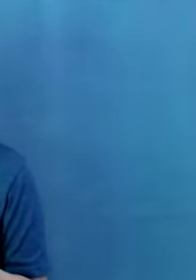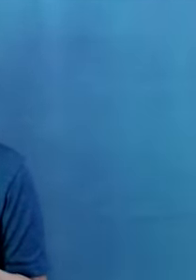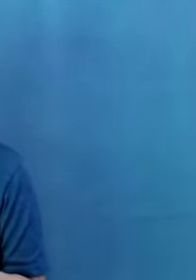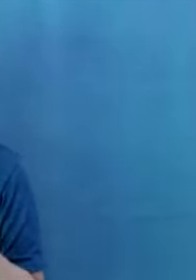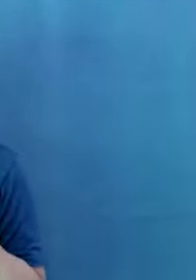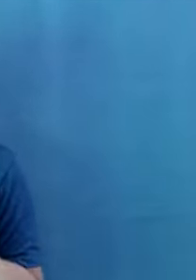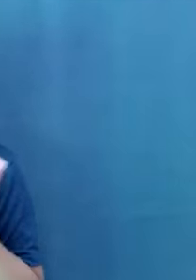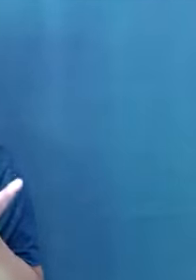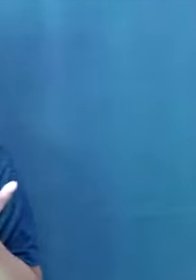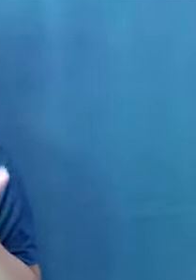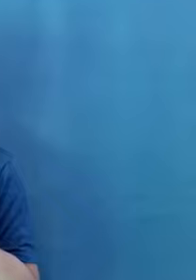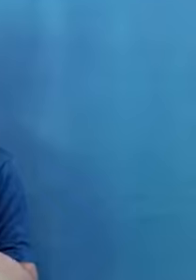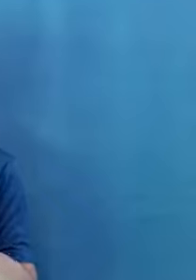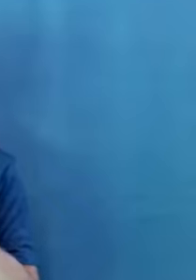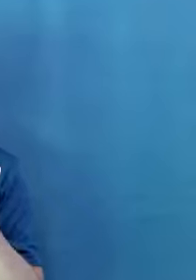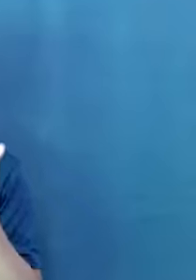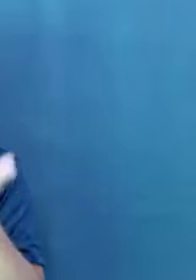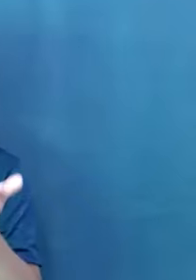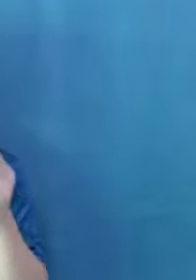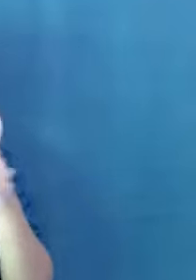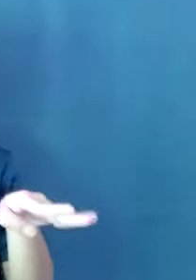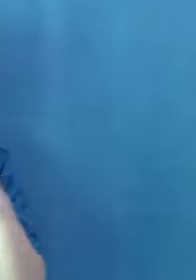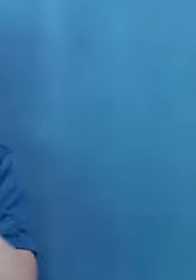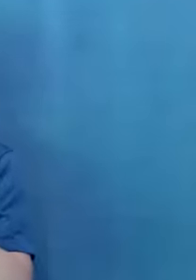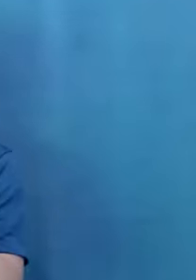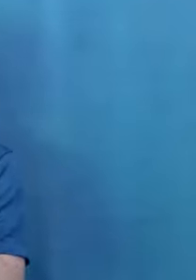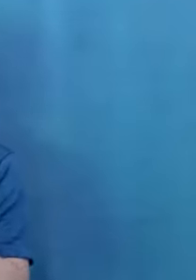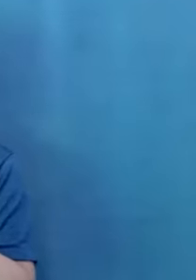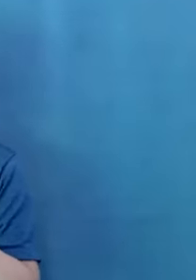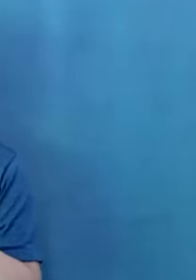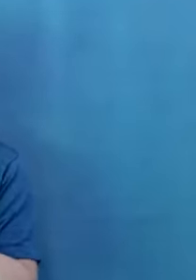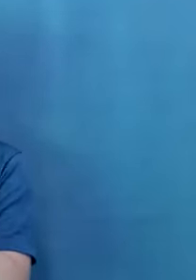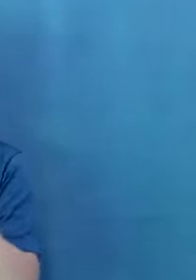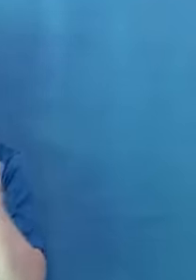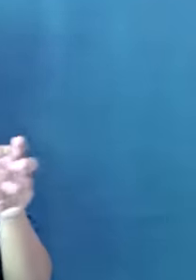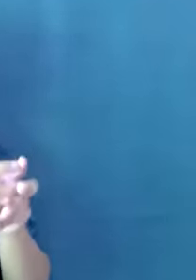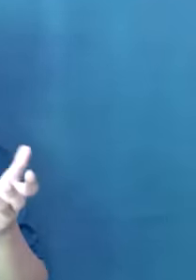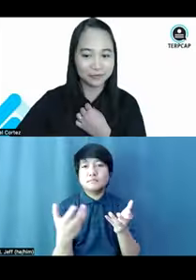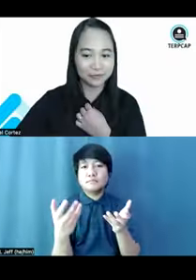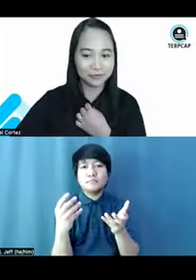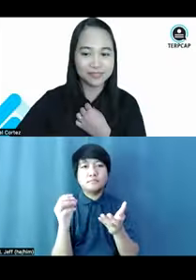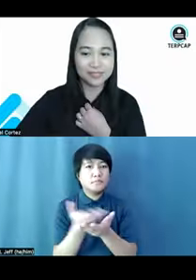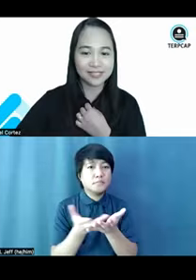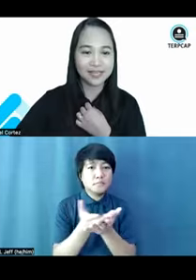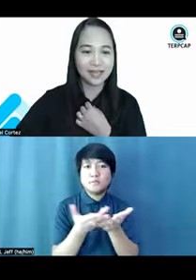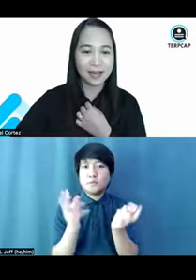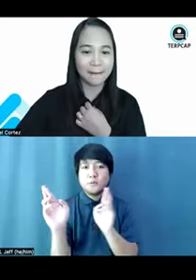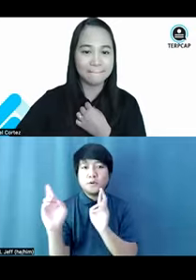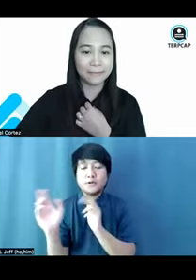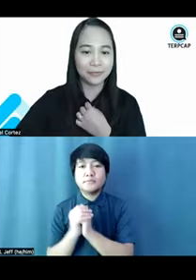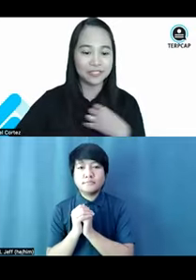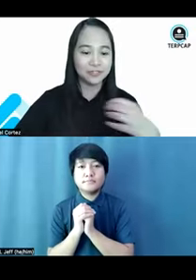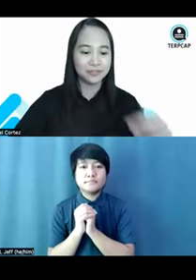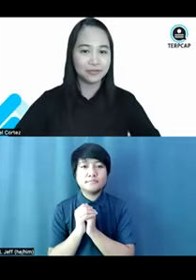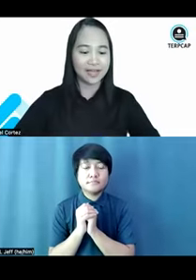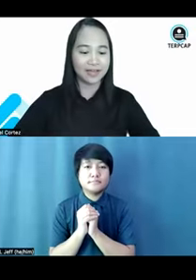So our tech support can already start setting up, uh, the breakout sessions or the breakout rooms. Um,